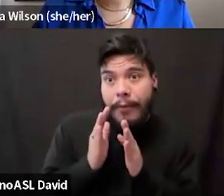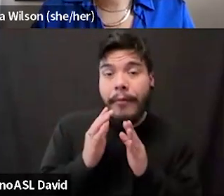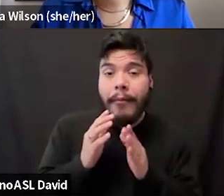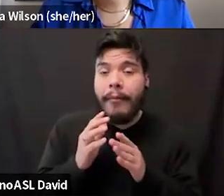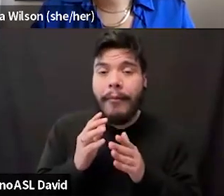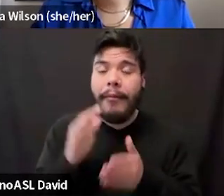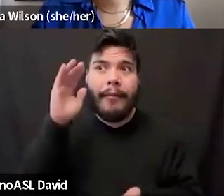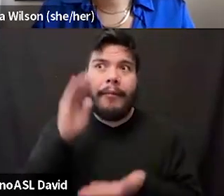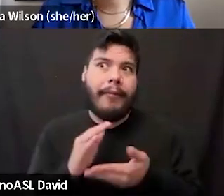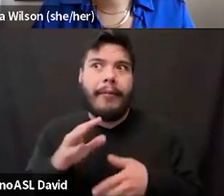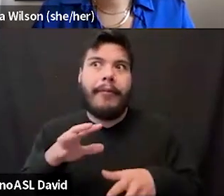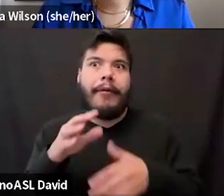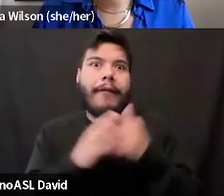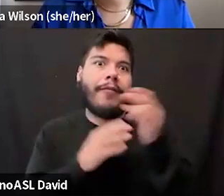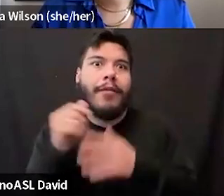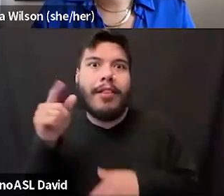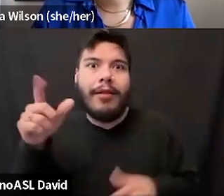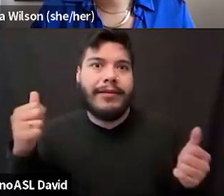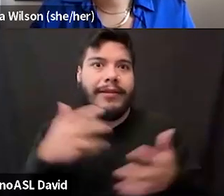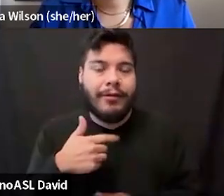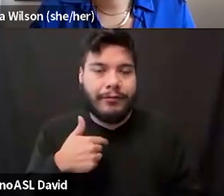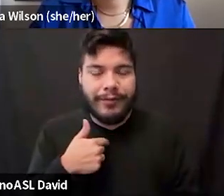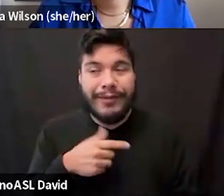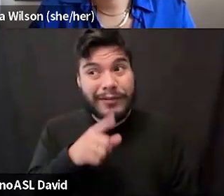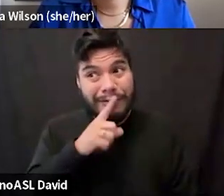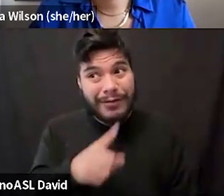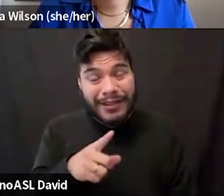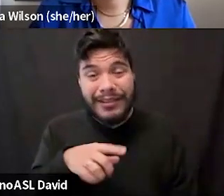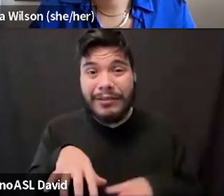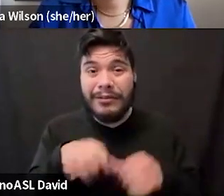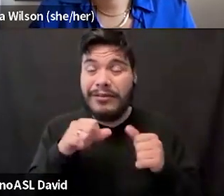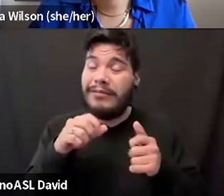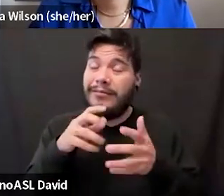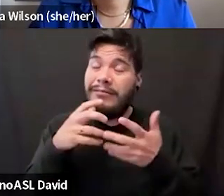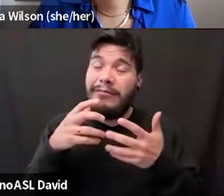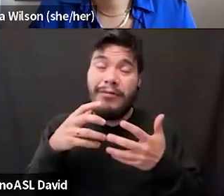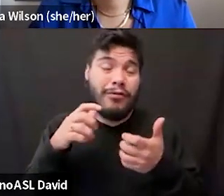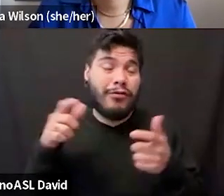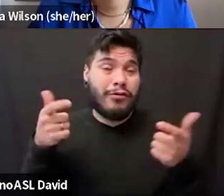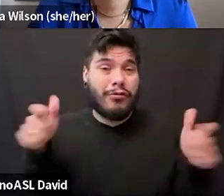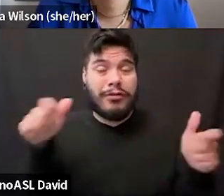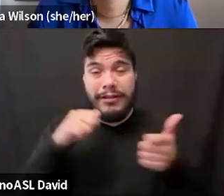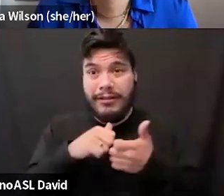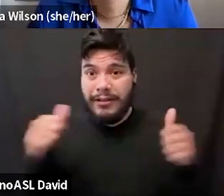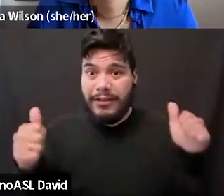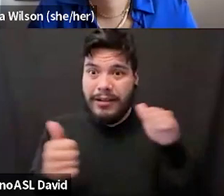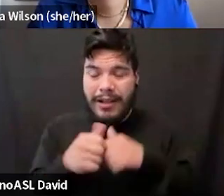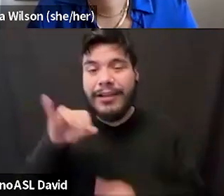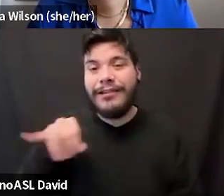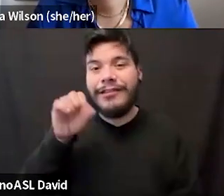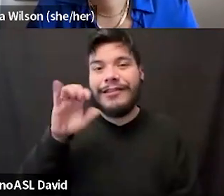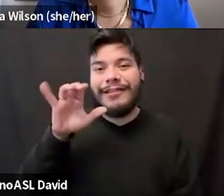And it really took a pretty dramatic work transformation, which actually Jessica talks about in her book